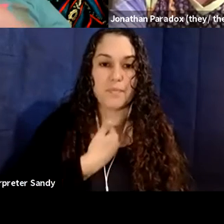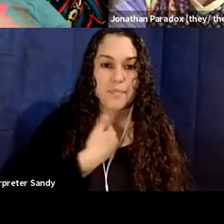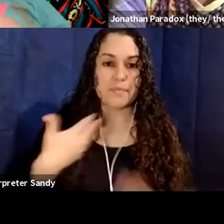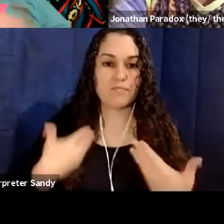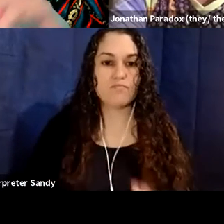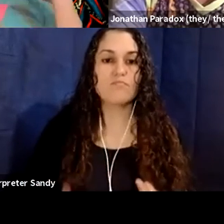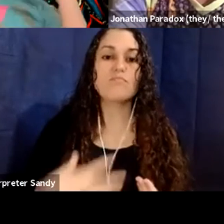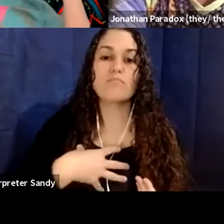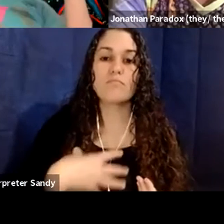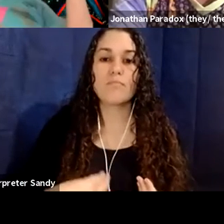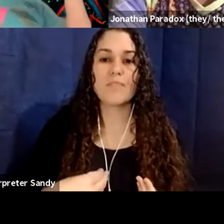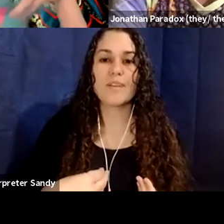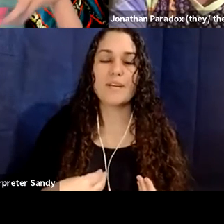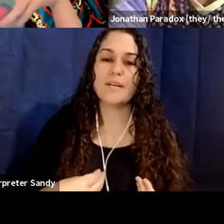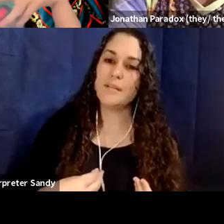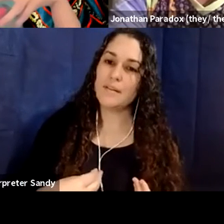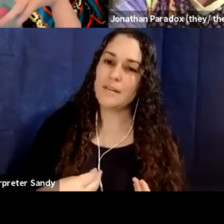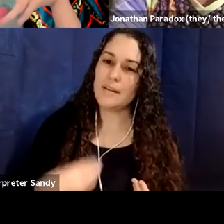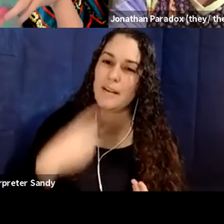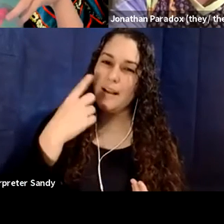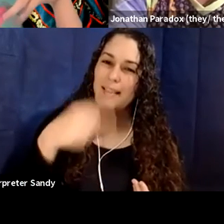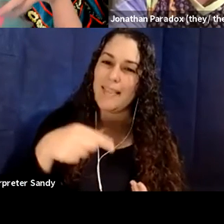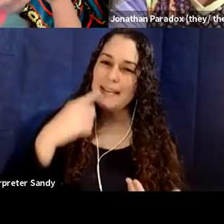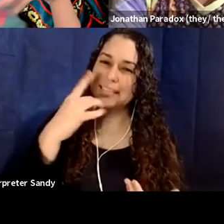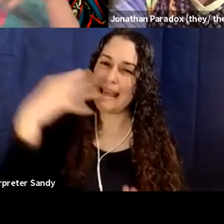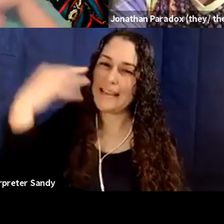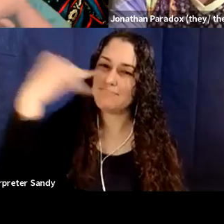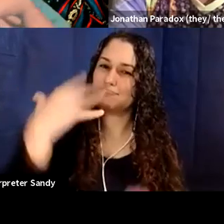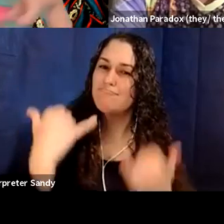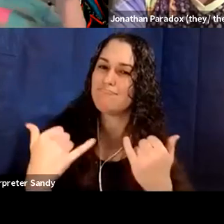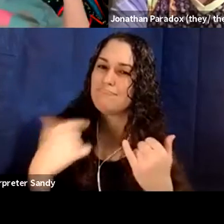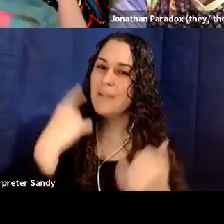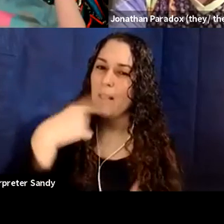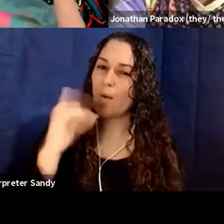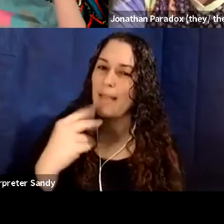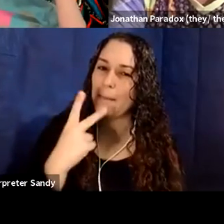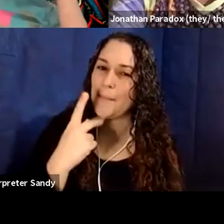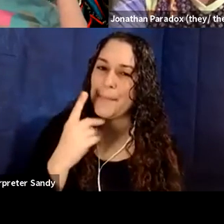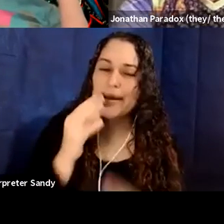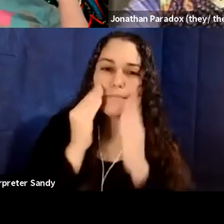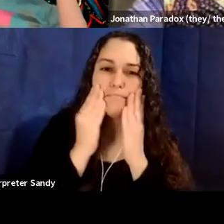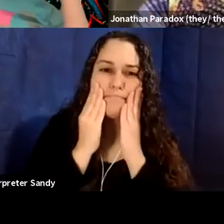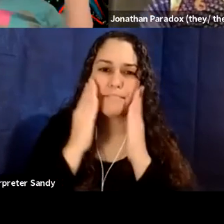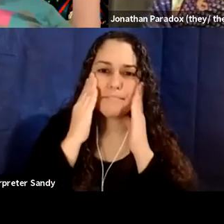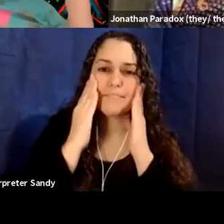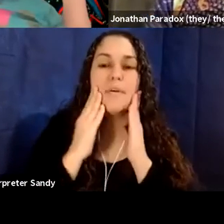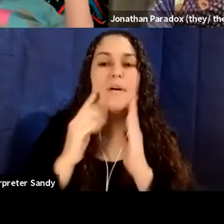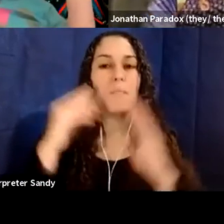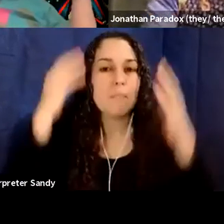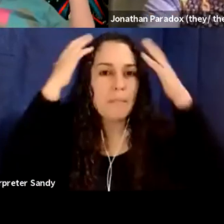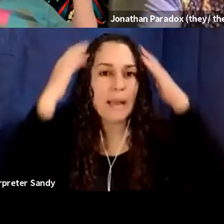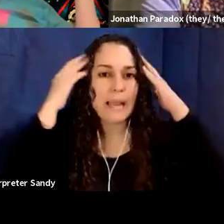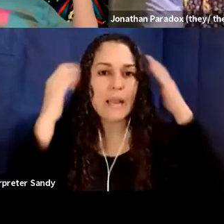my, my skin looks particularly pink in this lighting right now. Um, and I have hair that looks a little bit